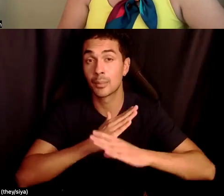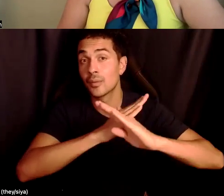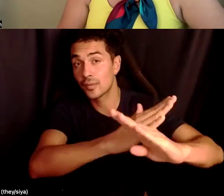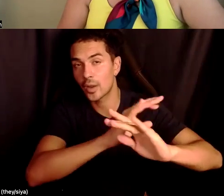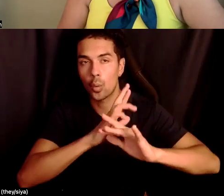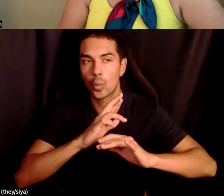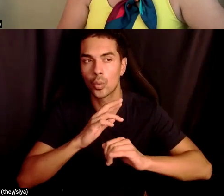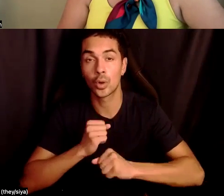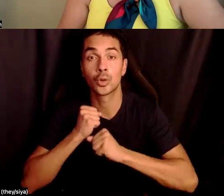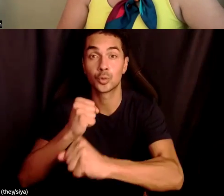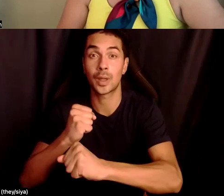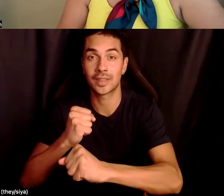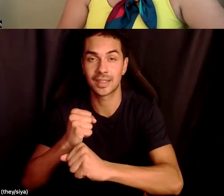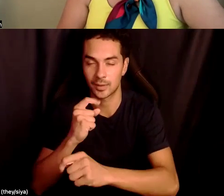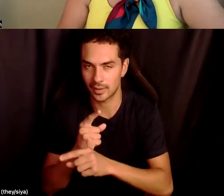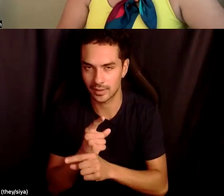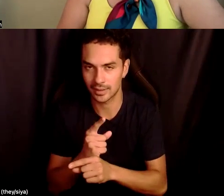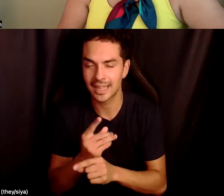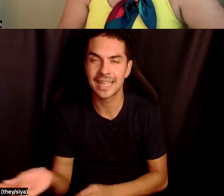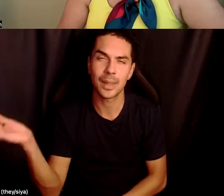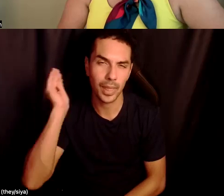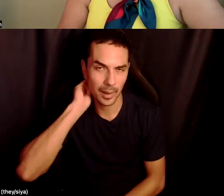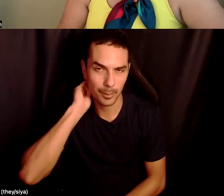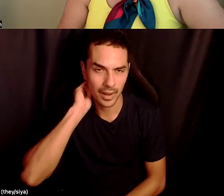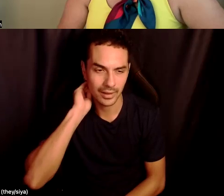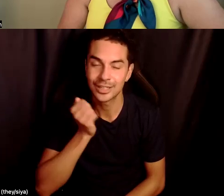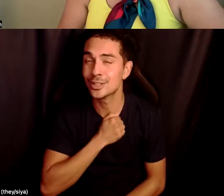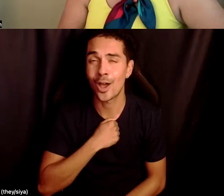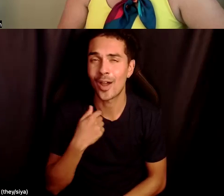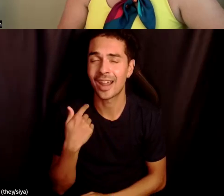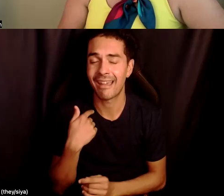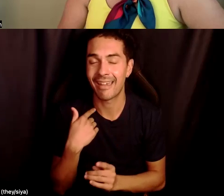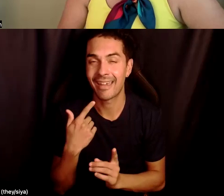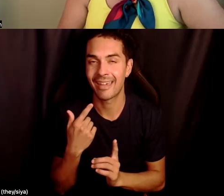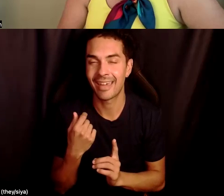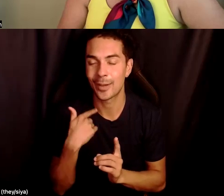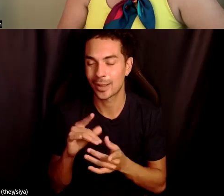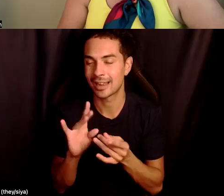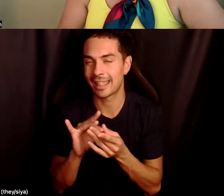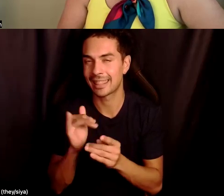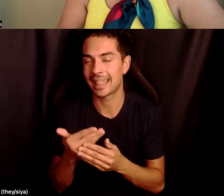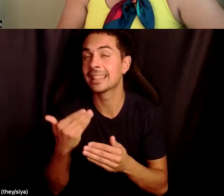many things. So also keeping that in mind in our, sorry, I wanted to say that a few minutes ago. I